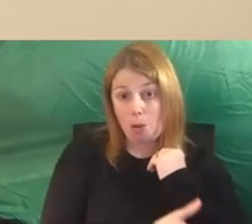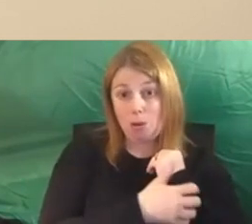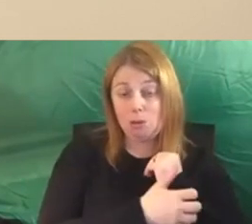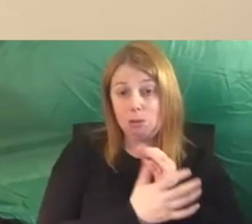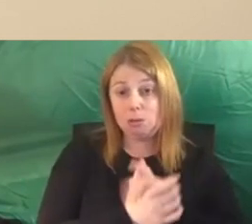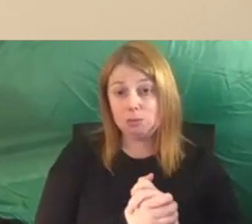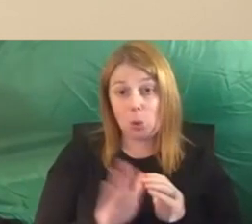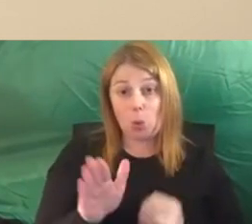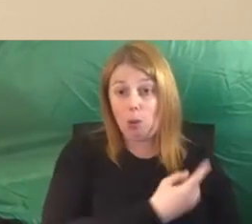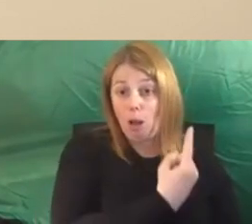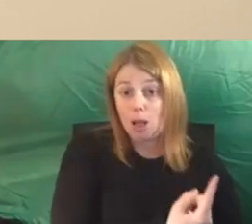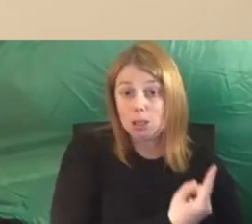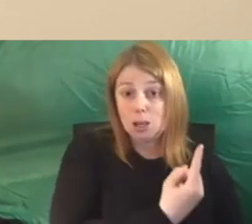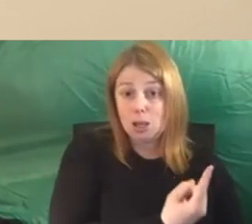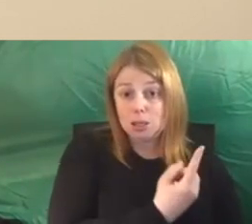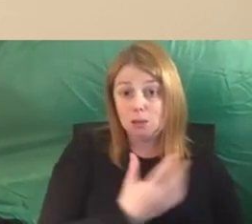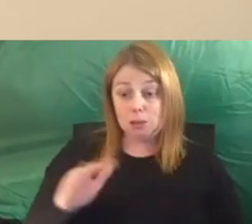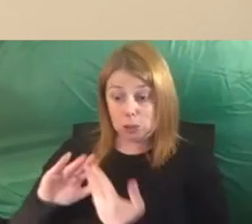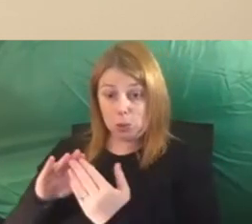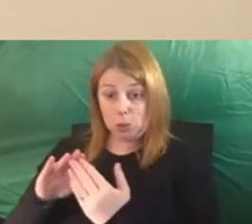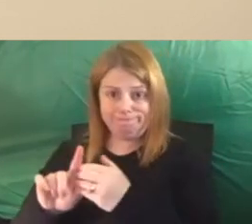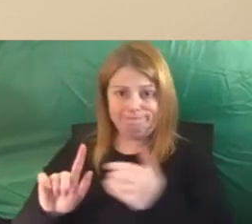isolated from our community.